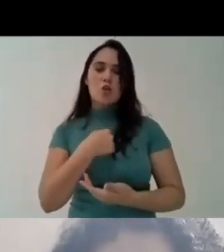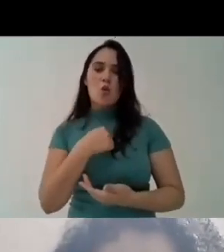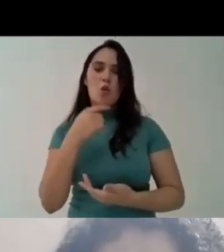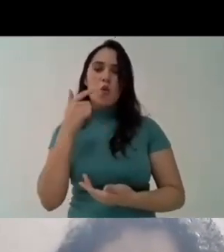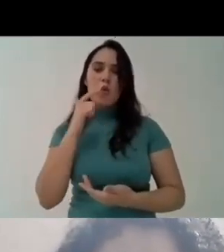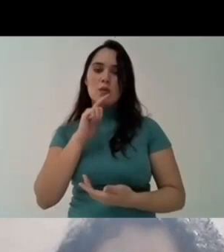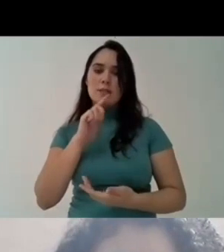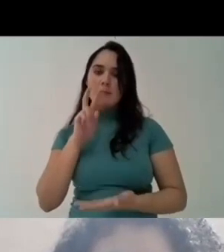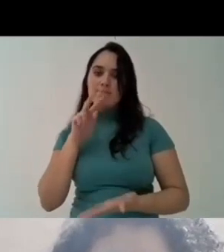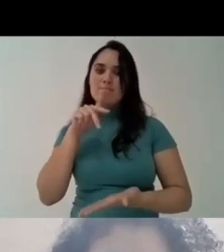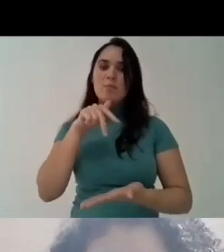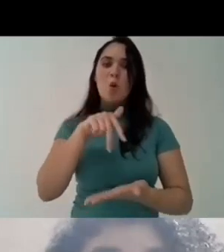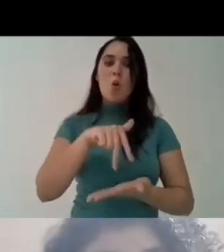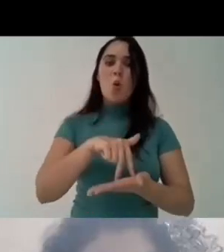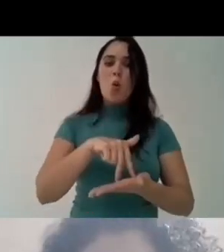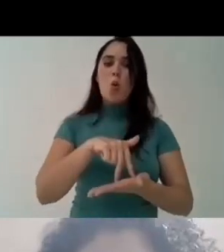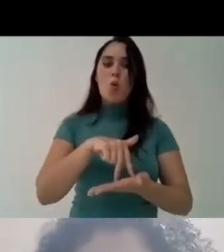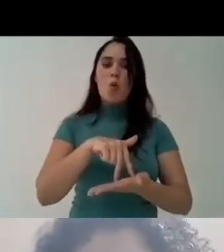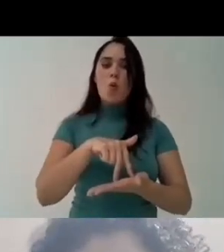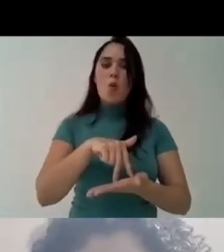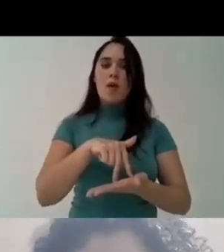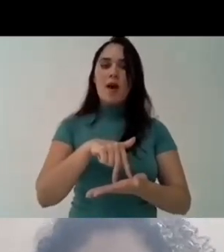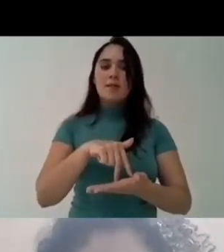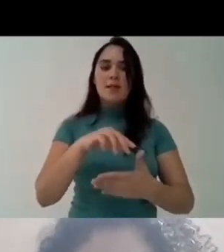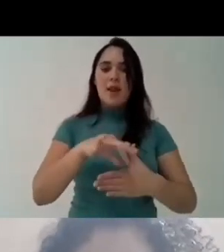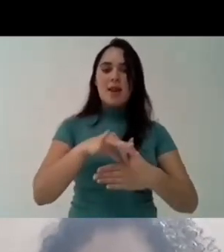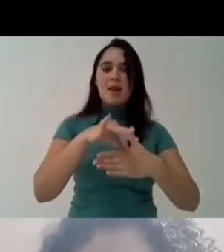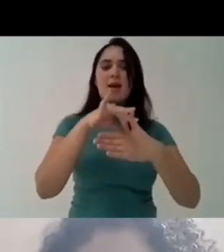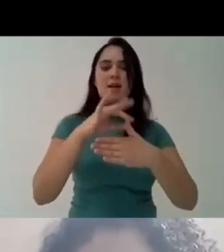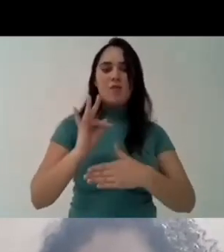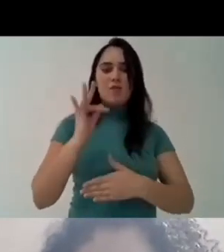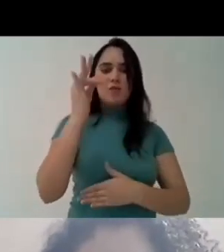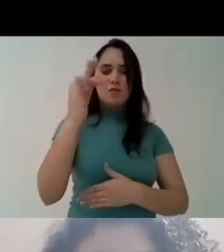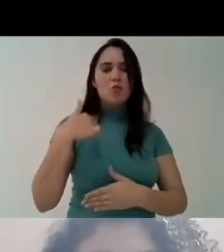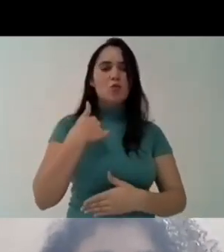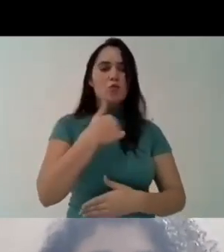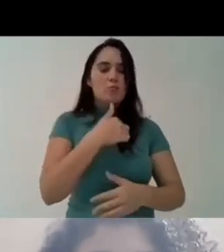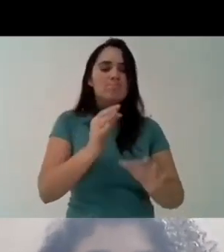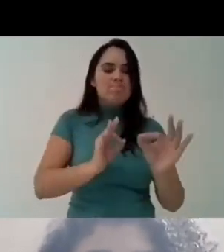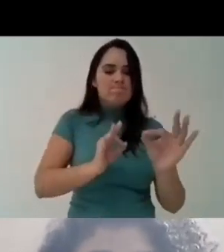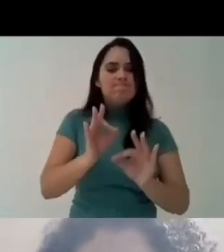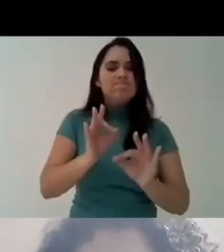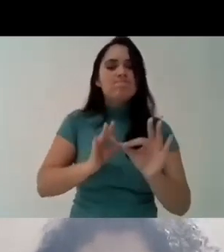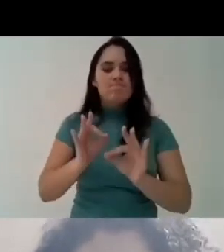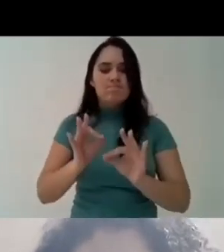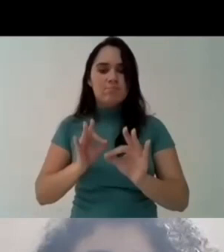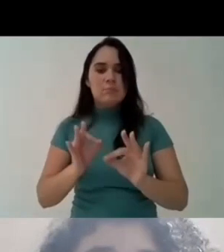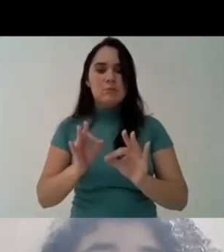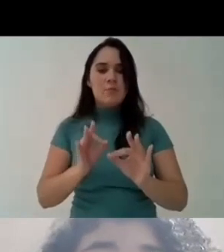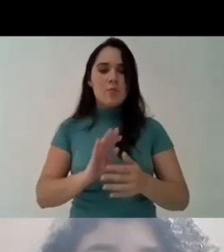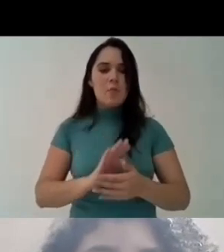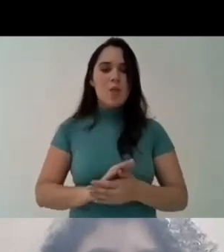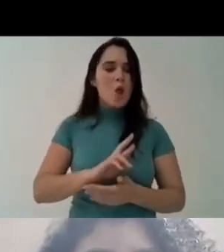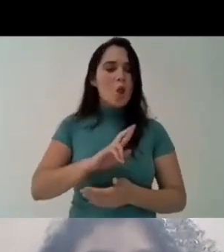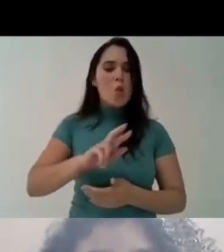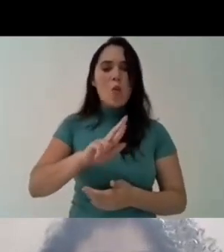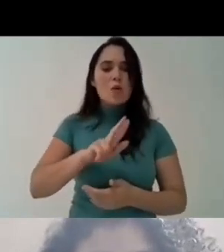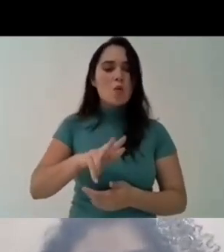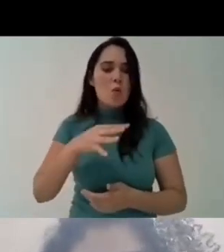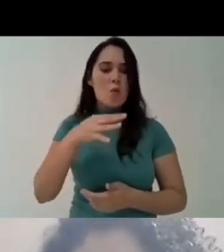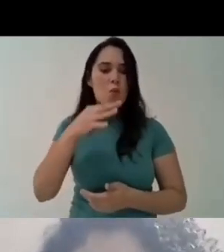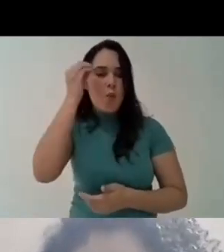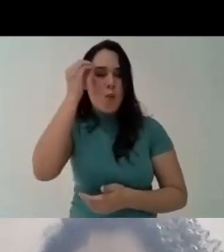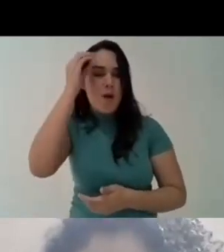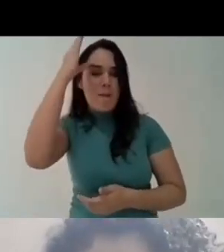we want to be part of the leadership in the future and we are trying to prepare ourselves for that not only to